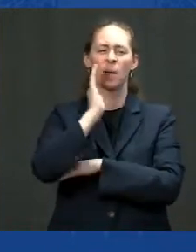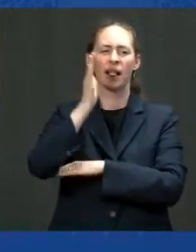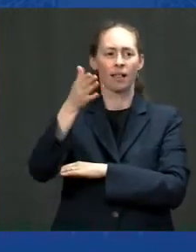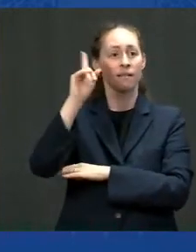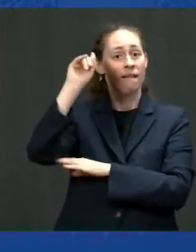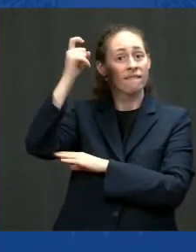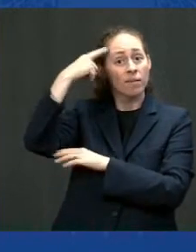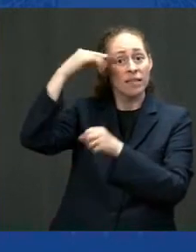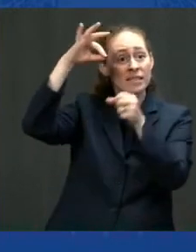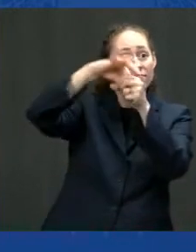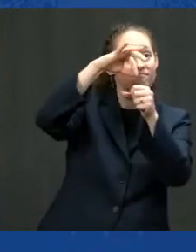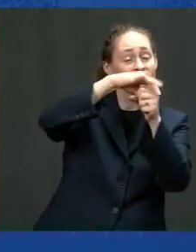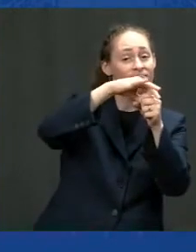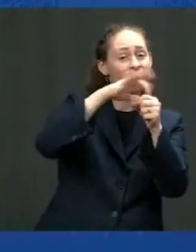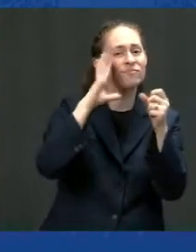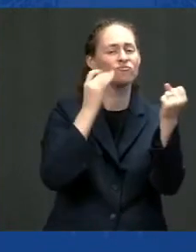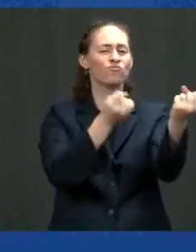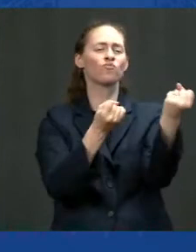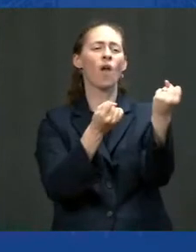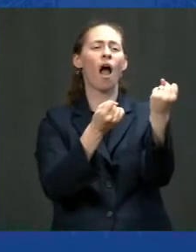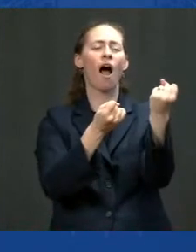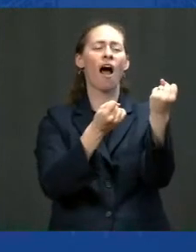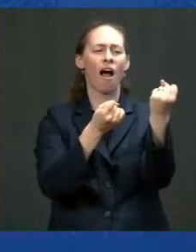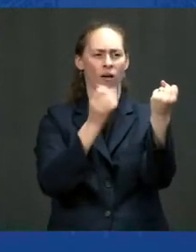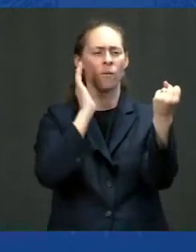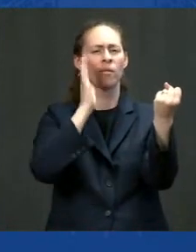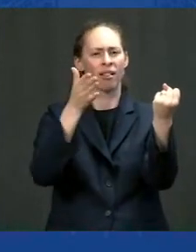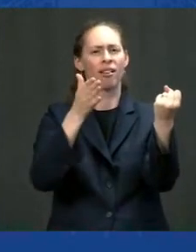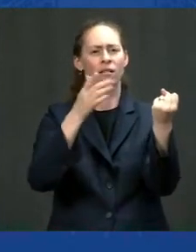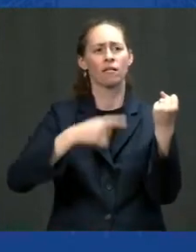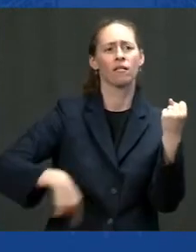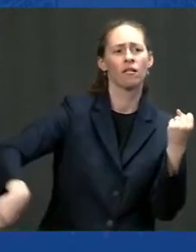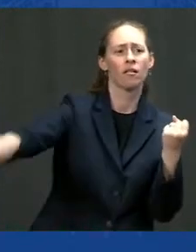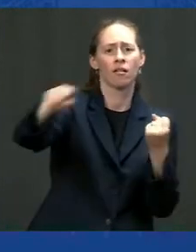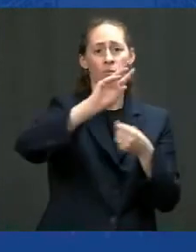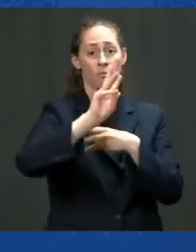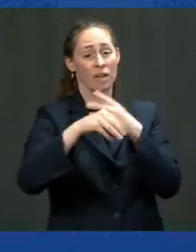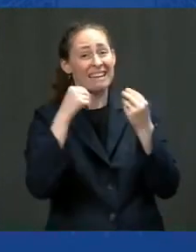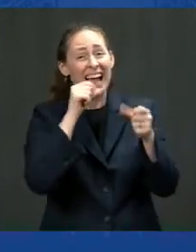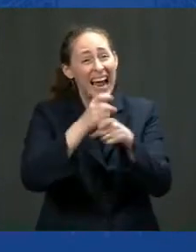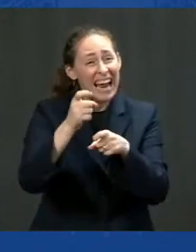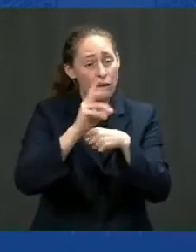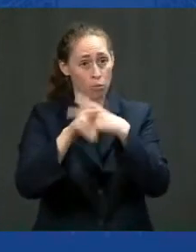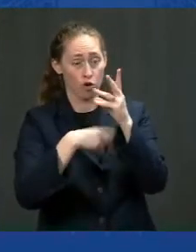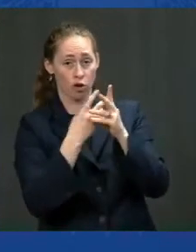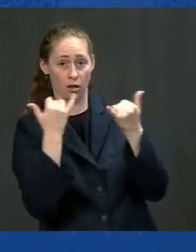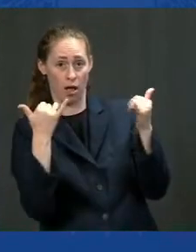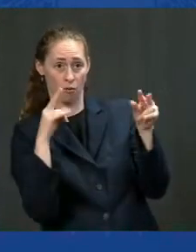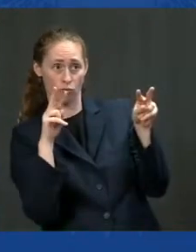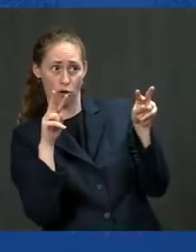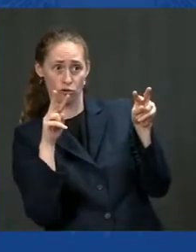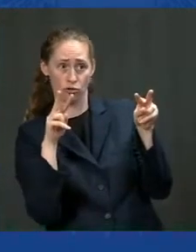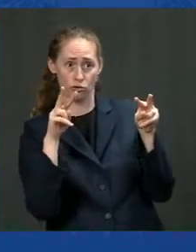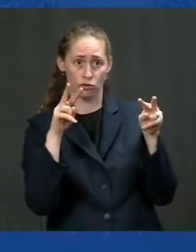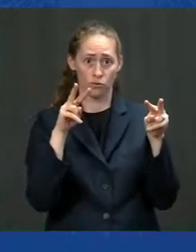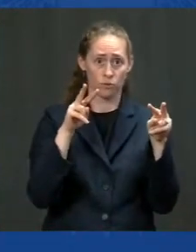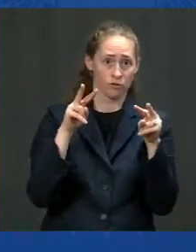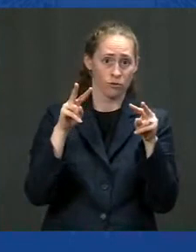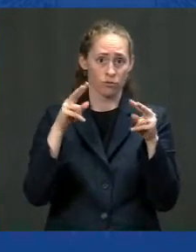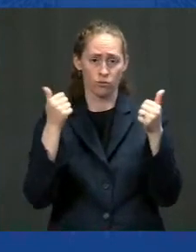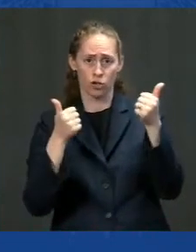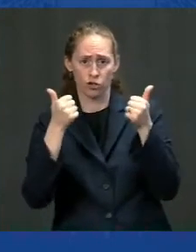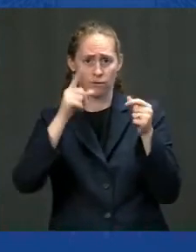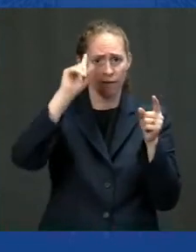not a joke, a lot of the rest of the world is hedging their bets whether to move toward autocracy or stay with democracies.